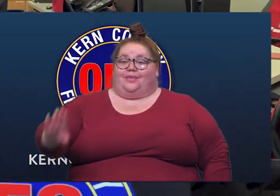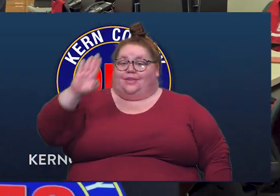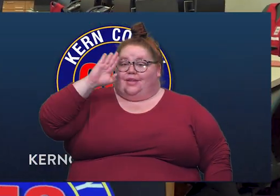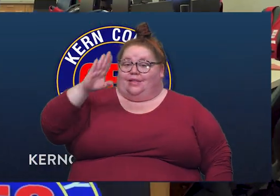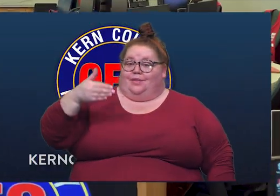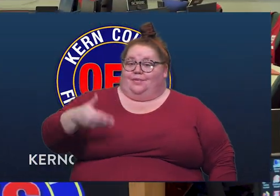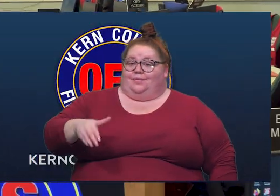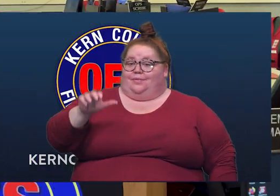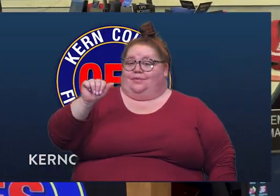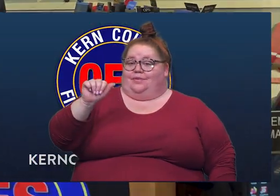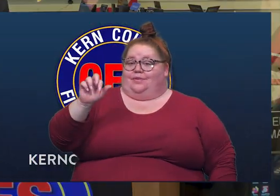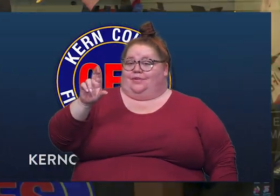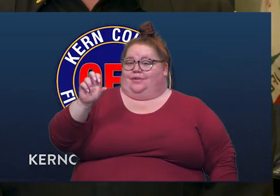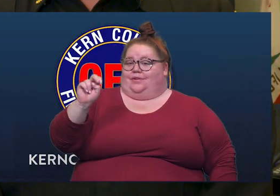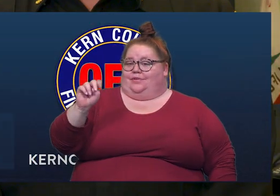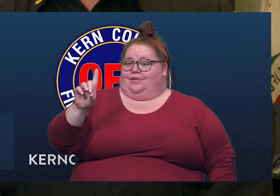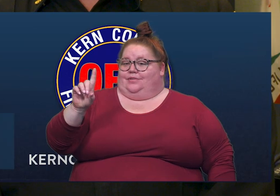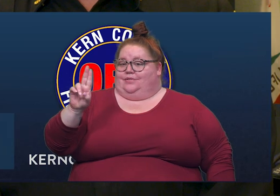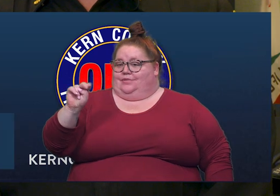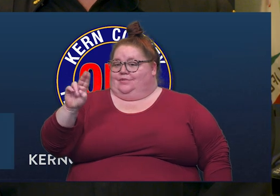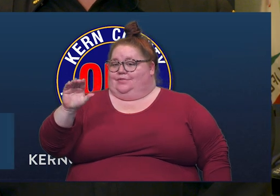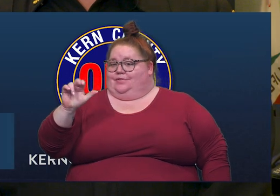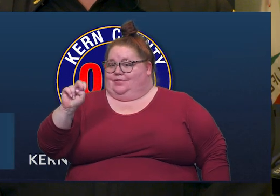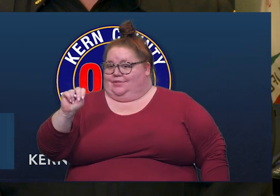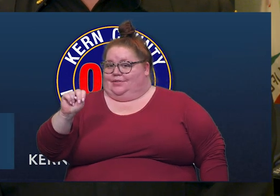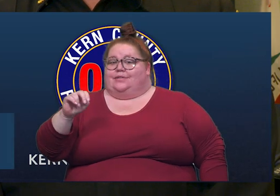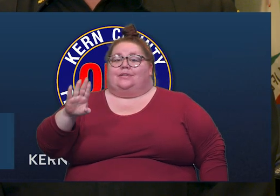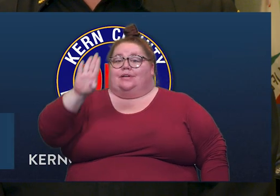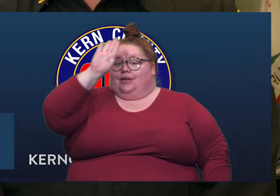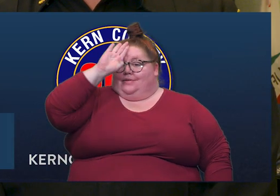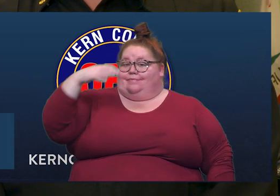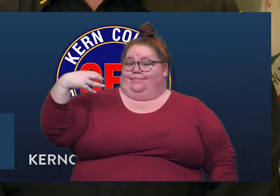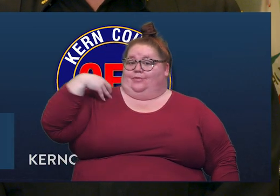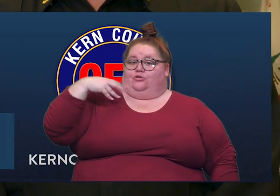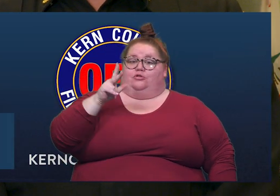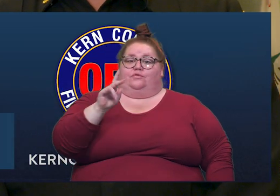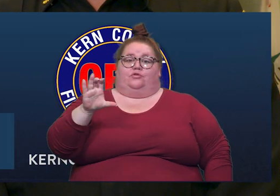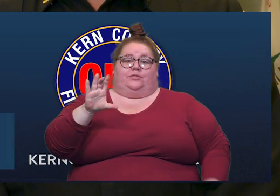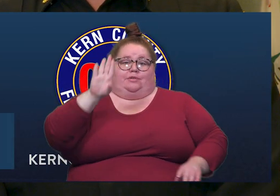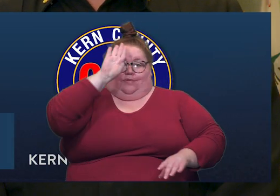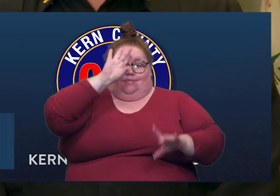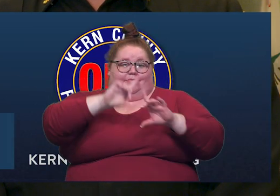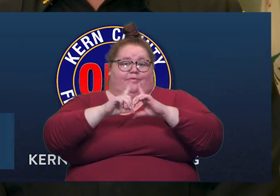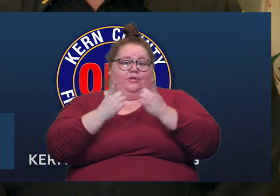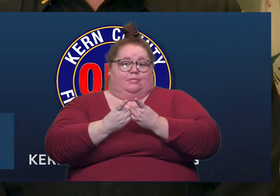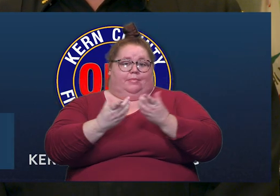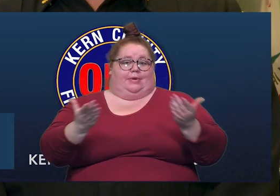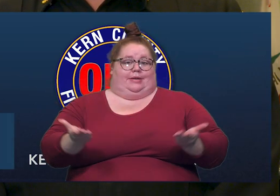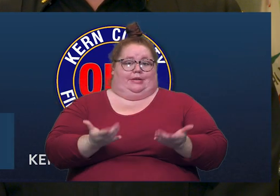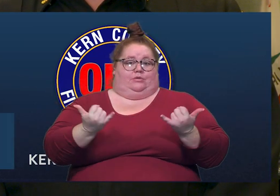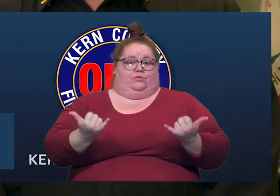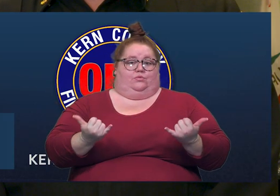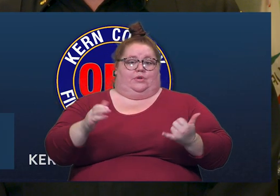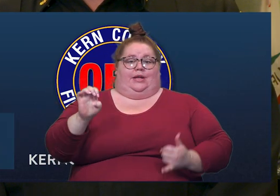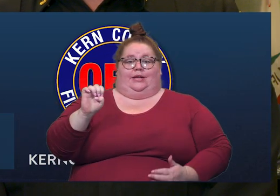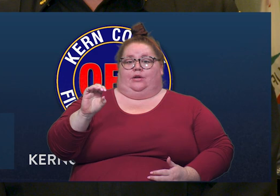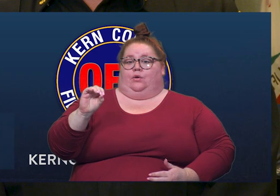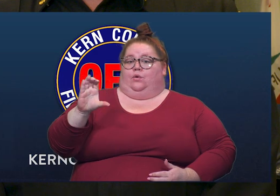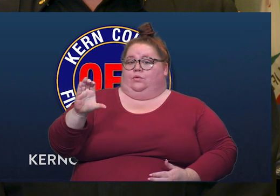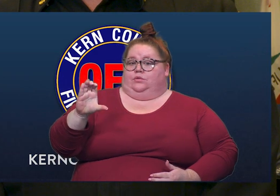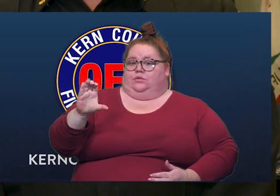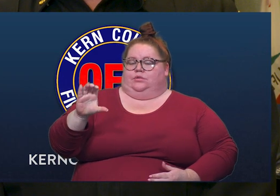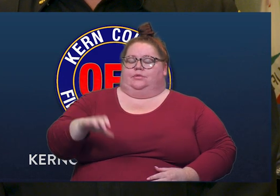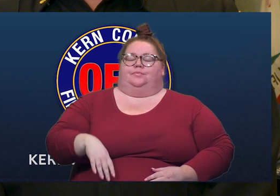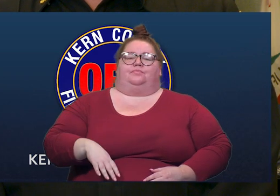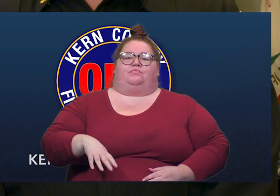Hello, my name is Aaron Duncan. I am the Fire Chief of the Kern County Fire Department. I'm here today at the EOC to talk to you about how the water